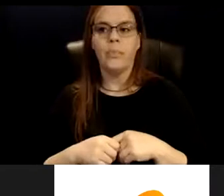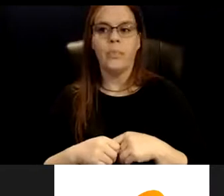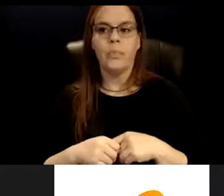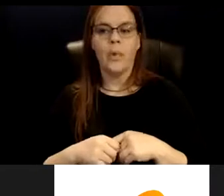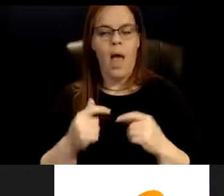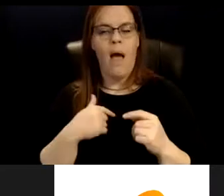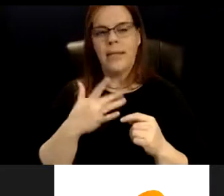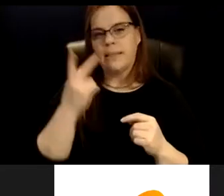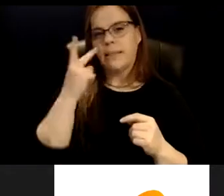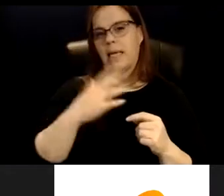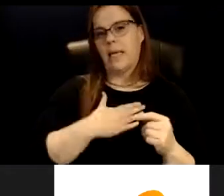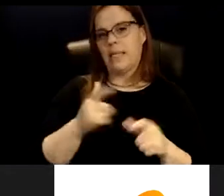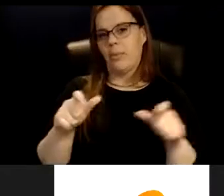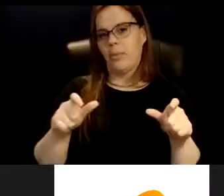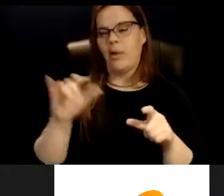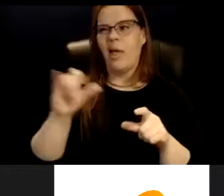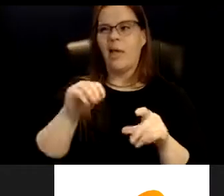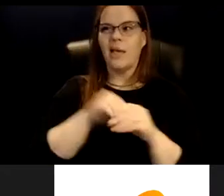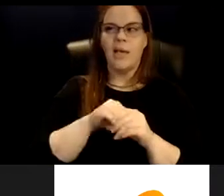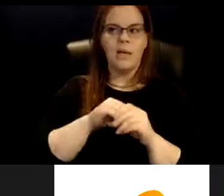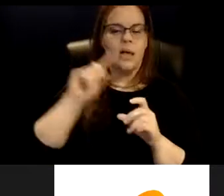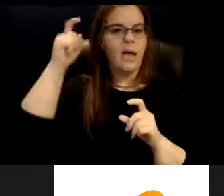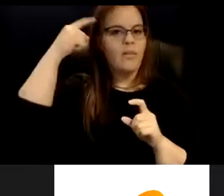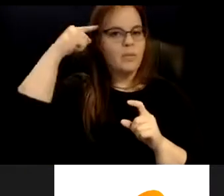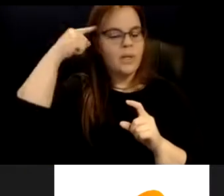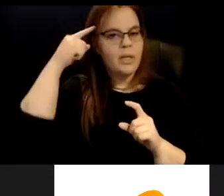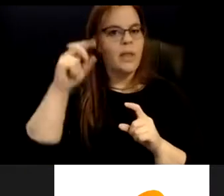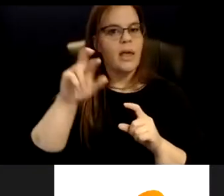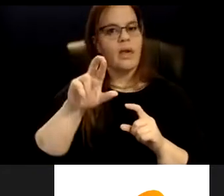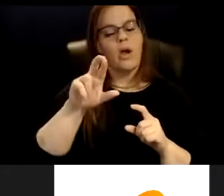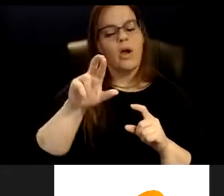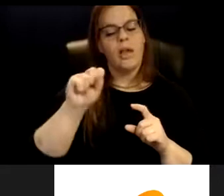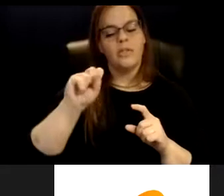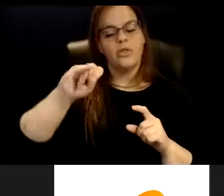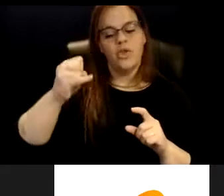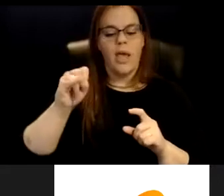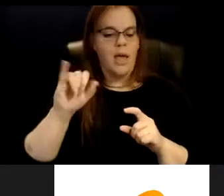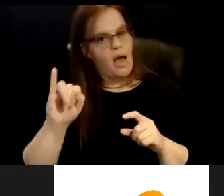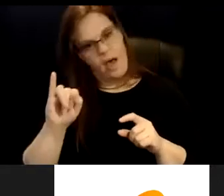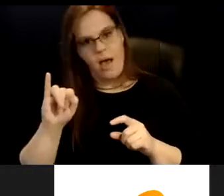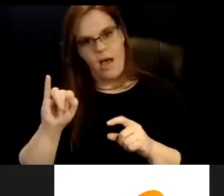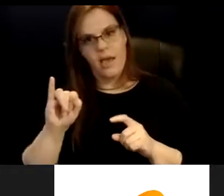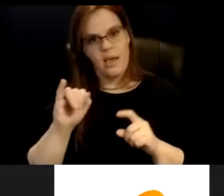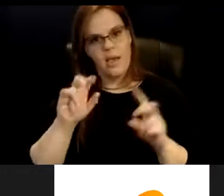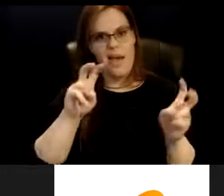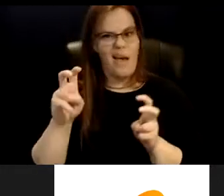areas where they have like an RSJI or a race and social justice initiative or something like that.